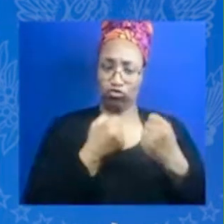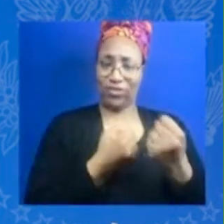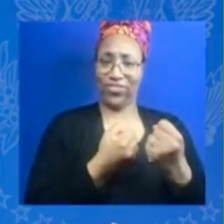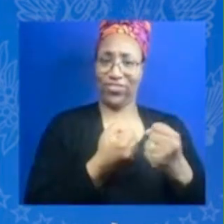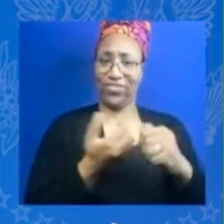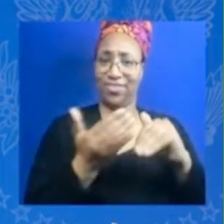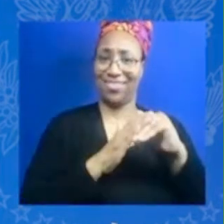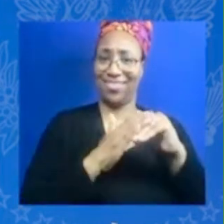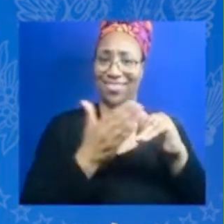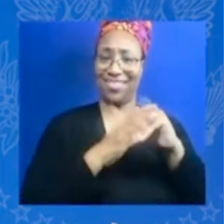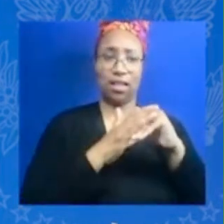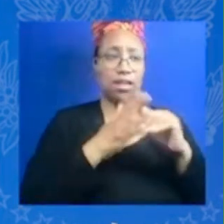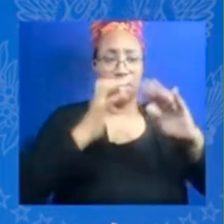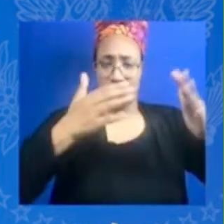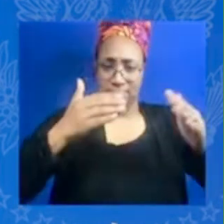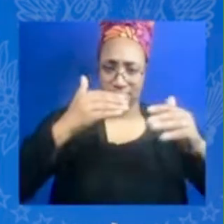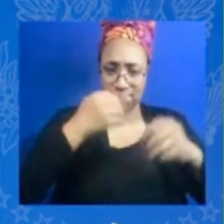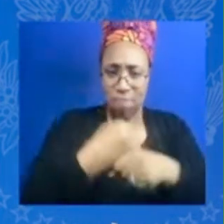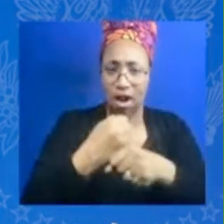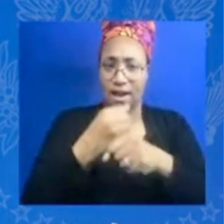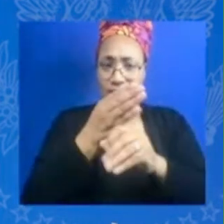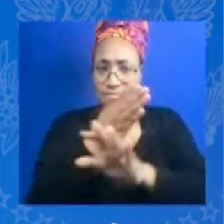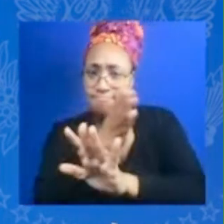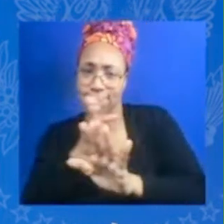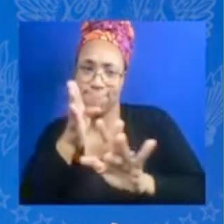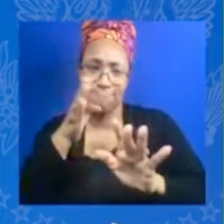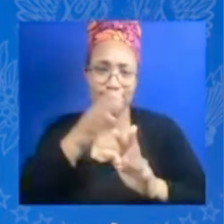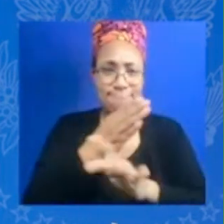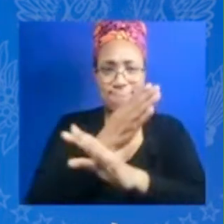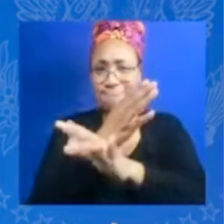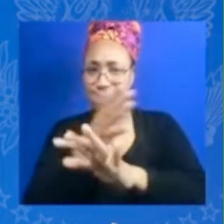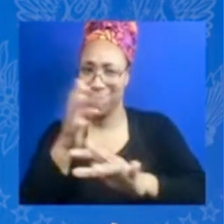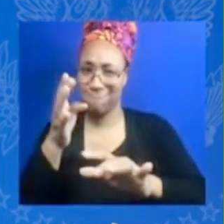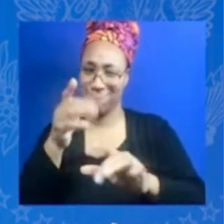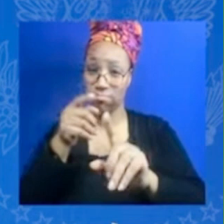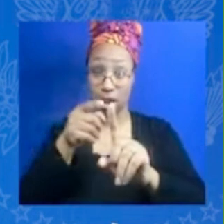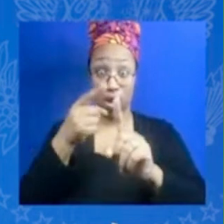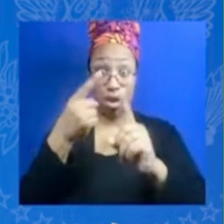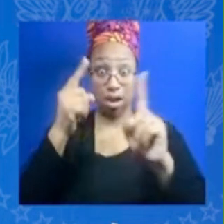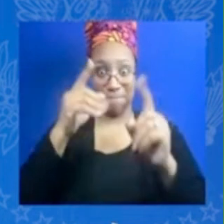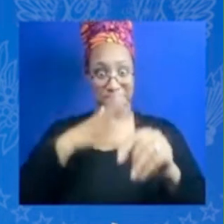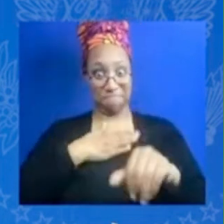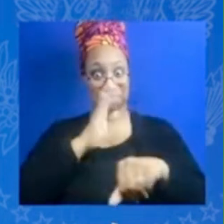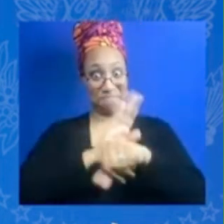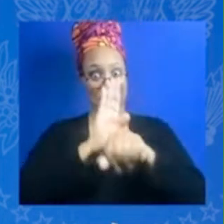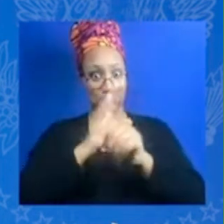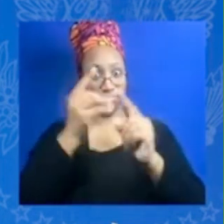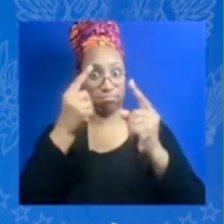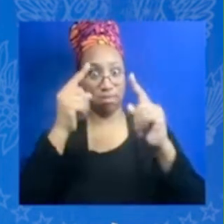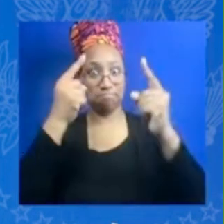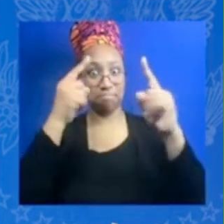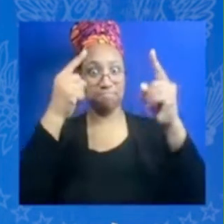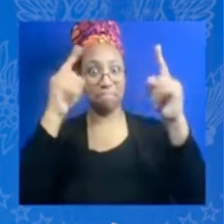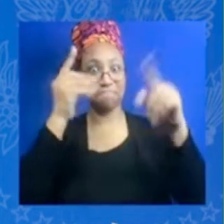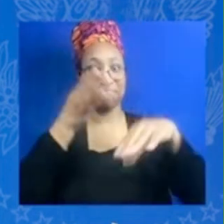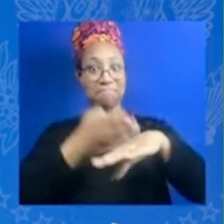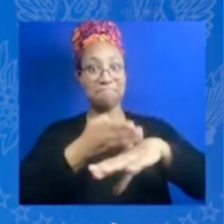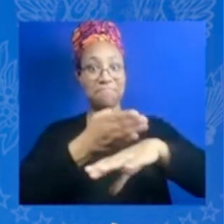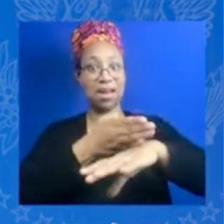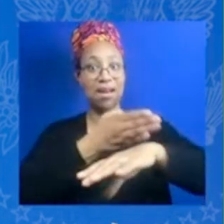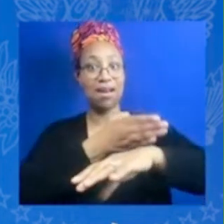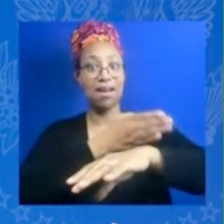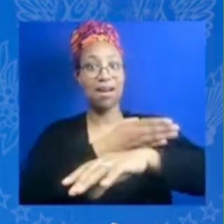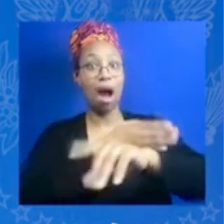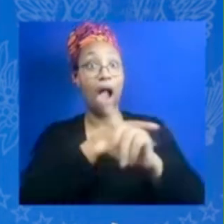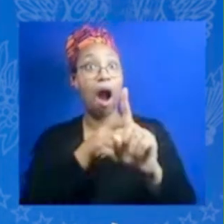and build my business even better or build it with people who i actually liked you know no seriously